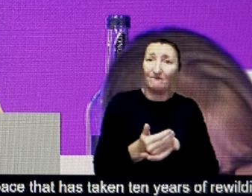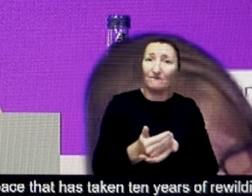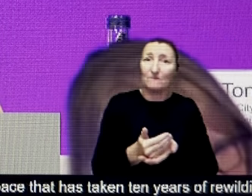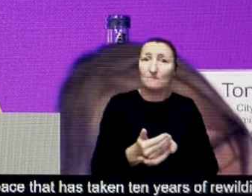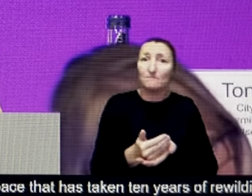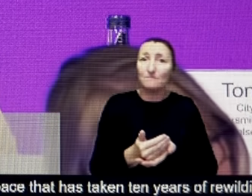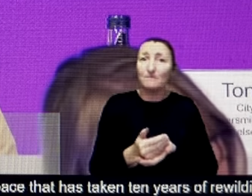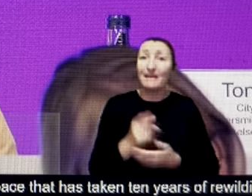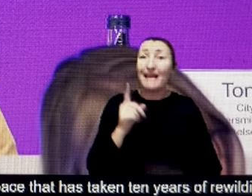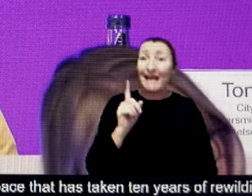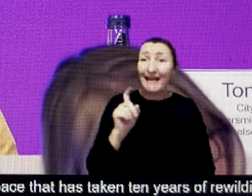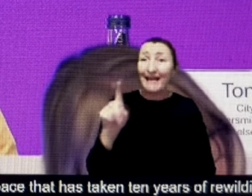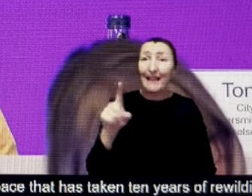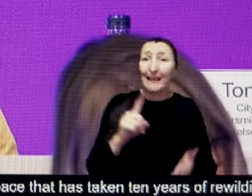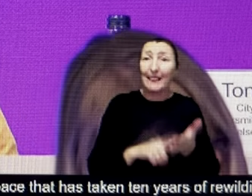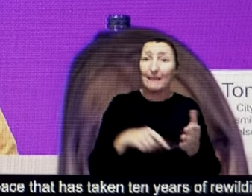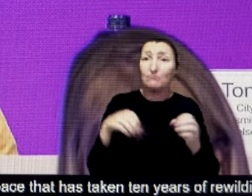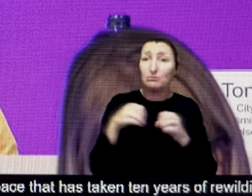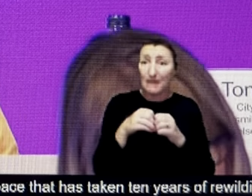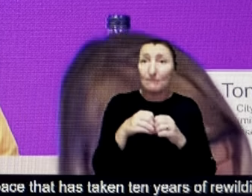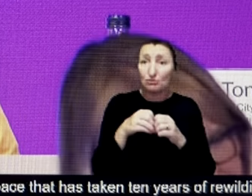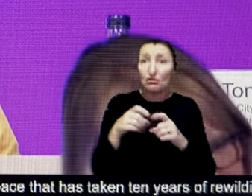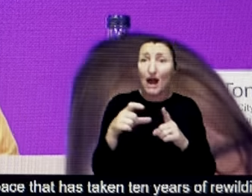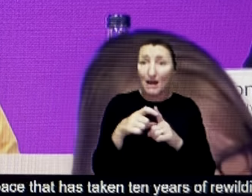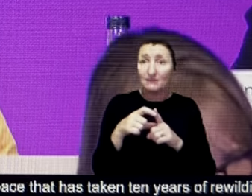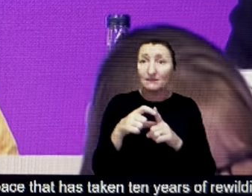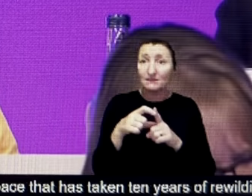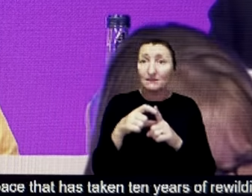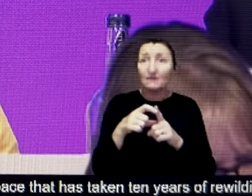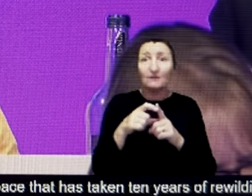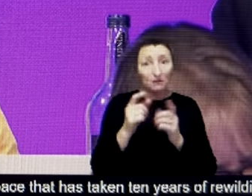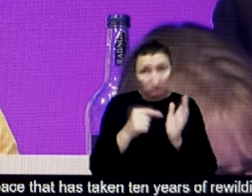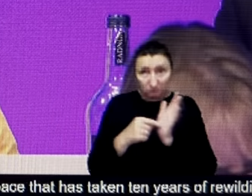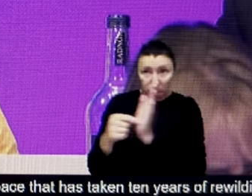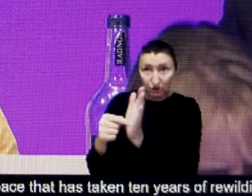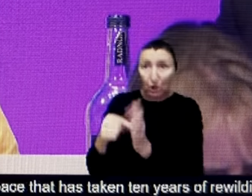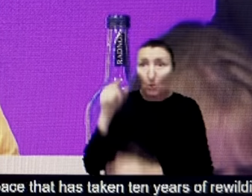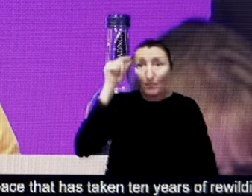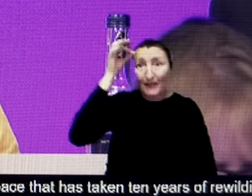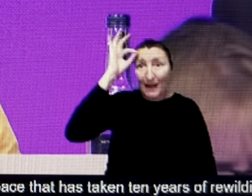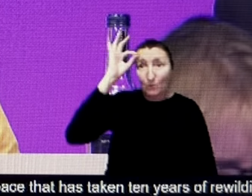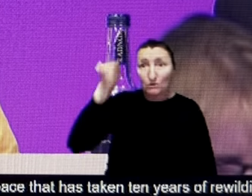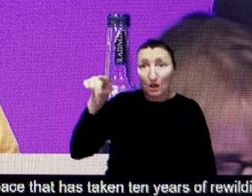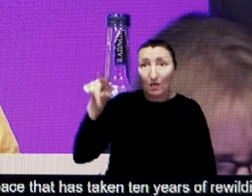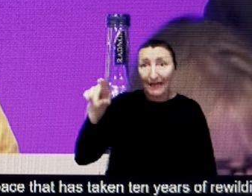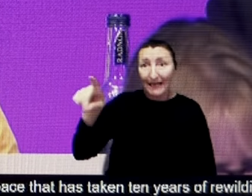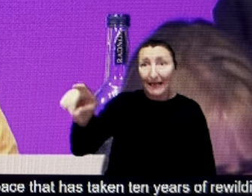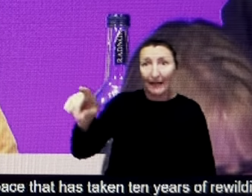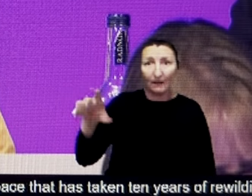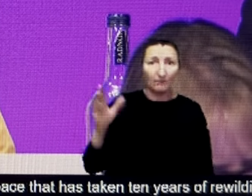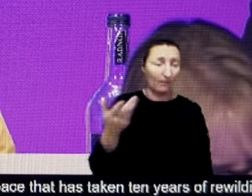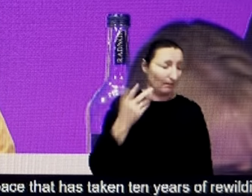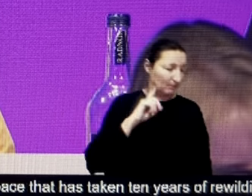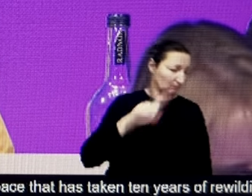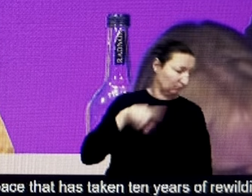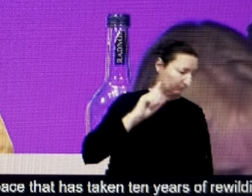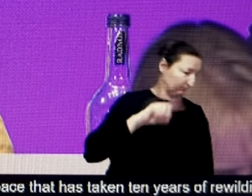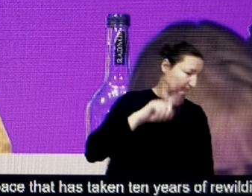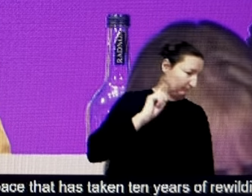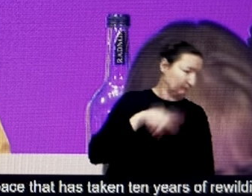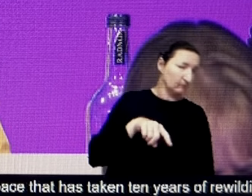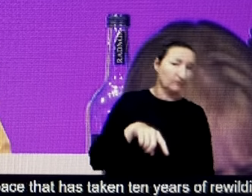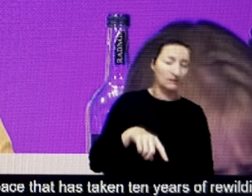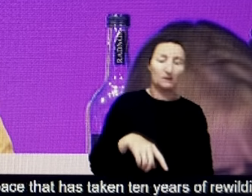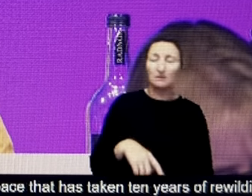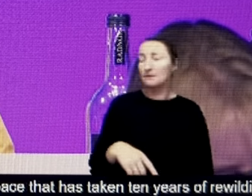bring this to the attention of Ealing Council and they are not listening. So it's about time that you are heard and you